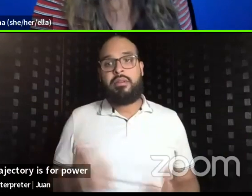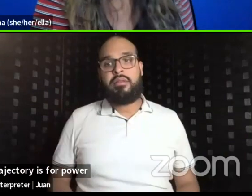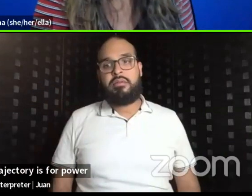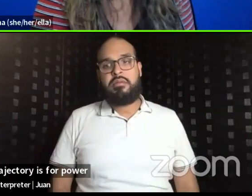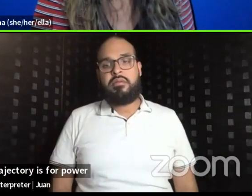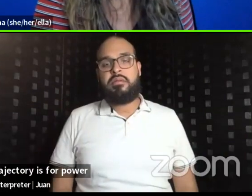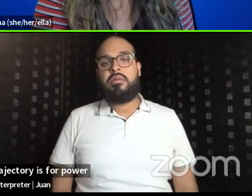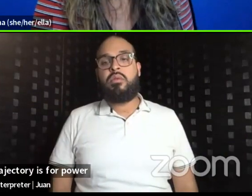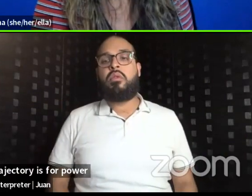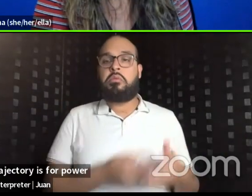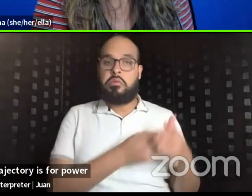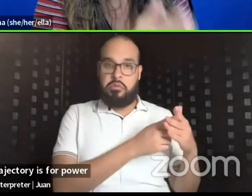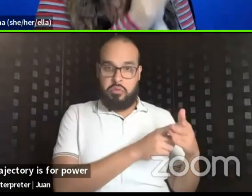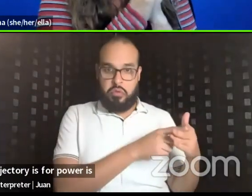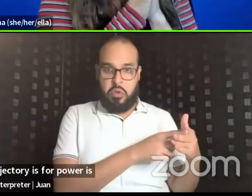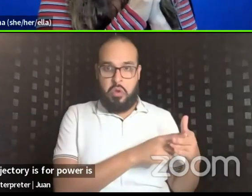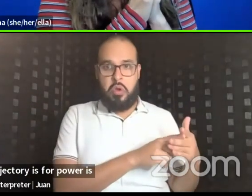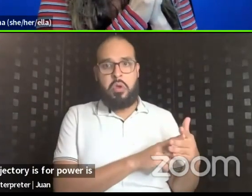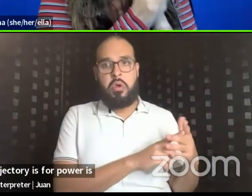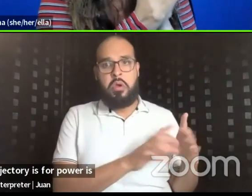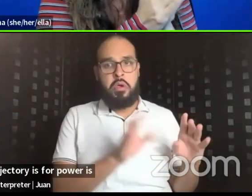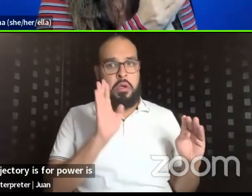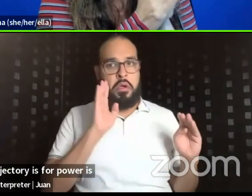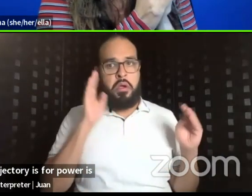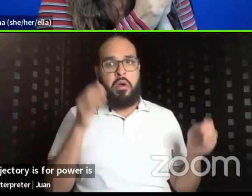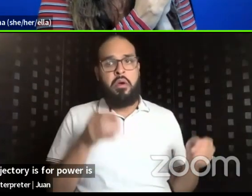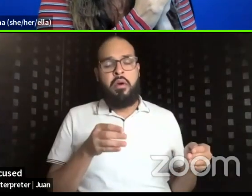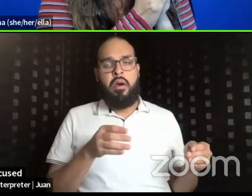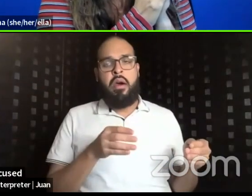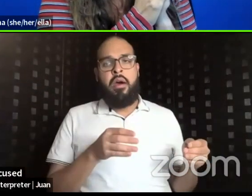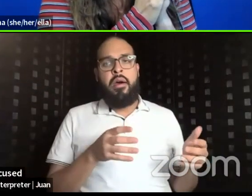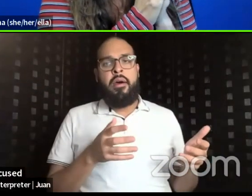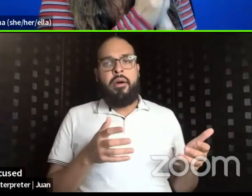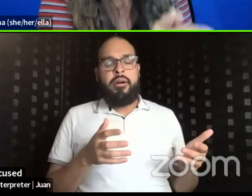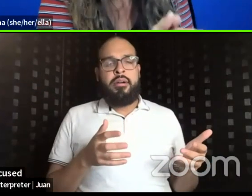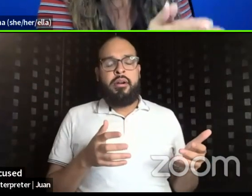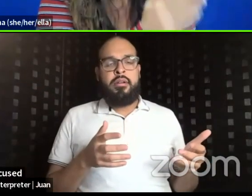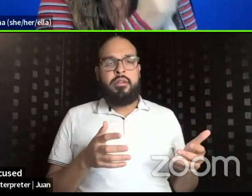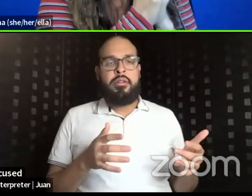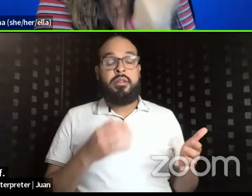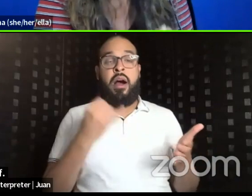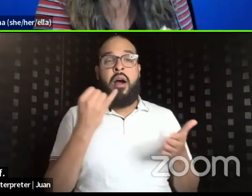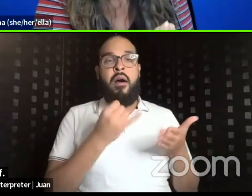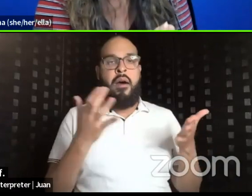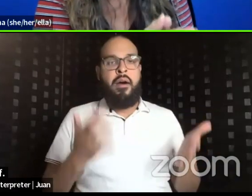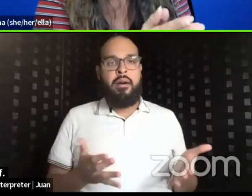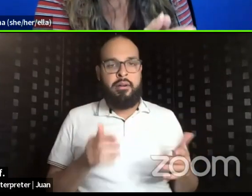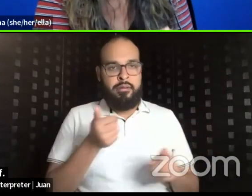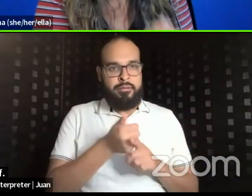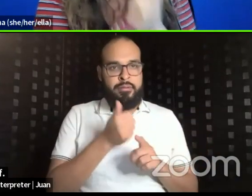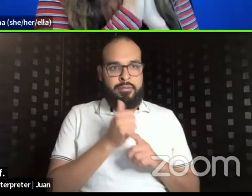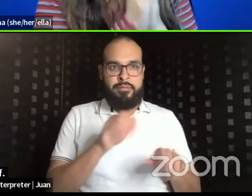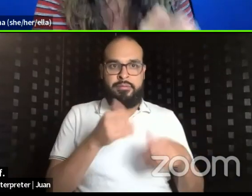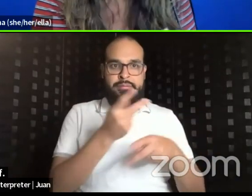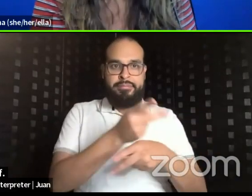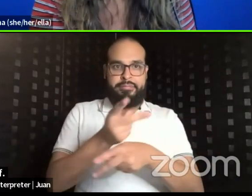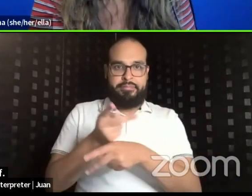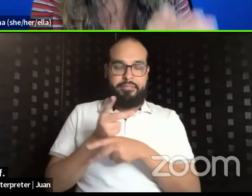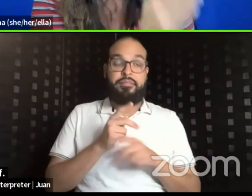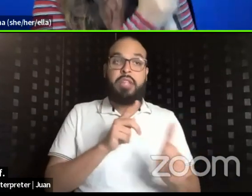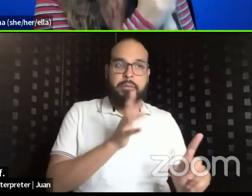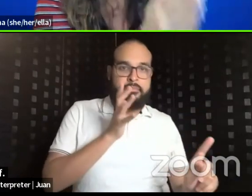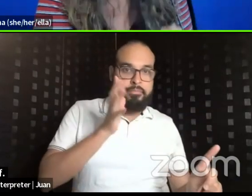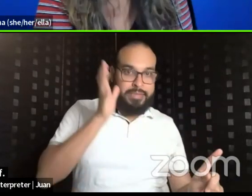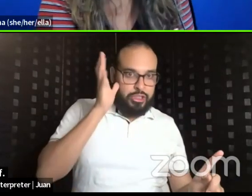um, it started off, um, focusing on caregiver and, and, and artists that are caregiver, that are caregiver, that are parent